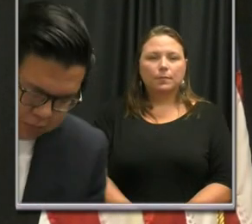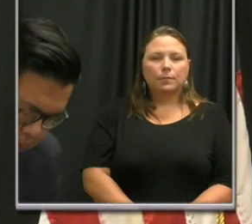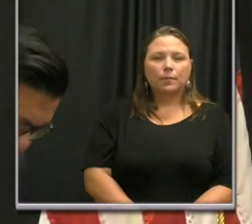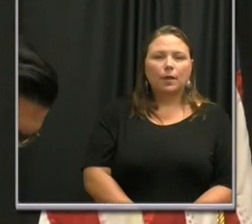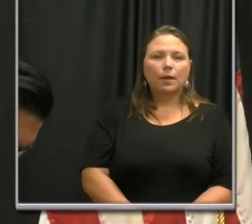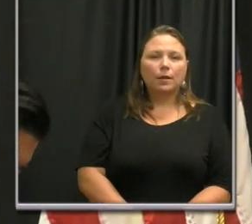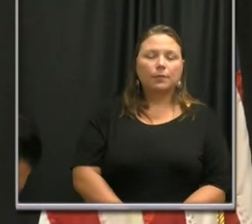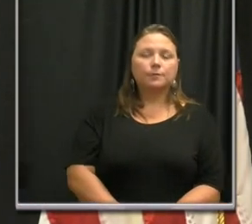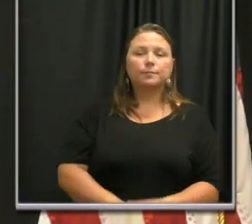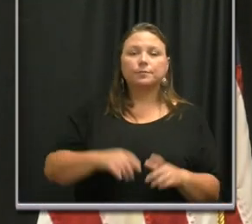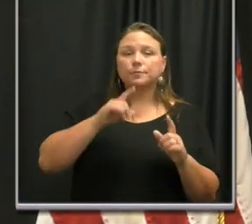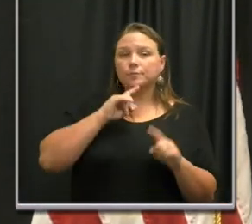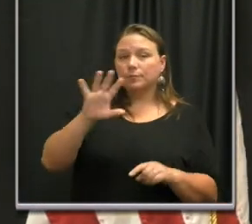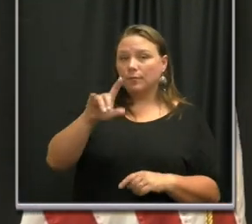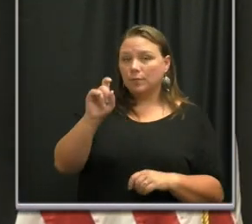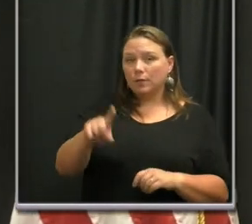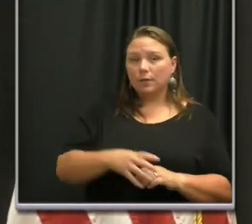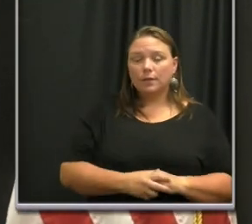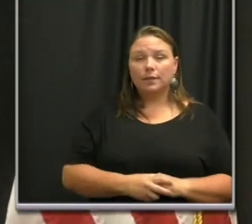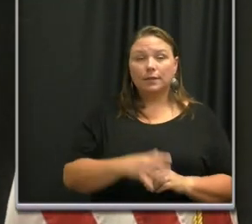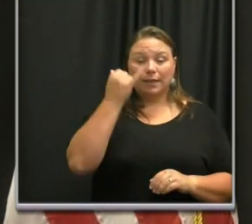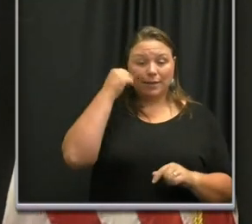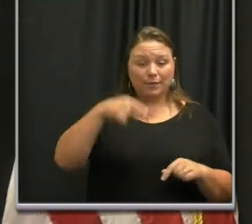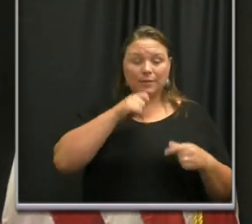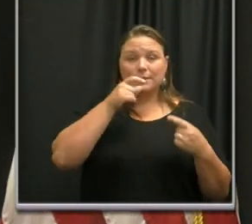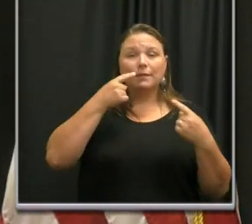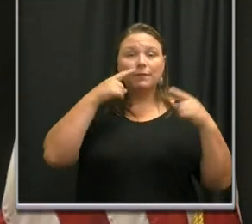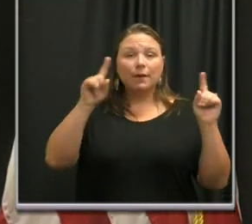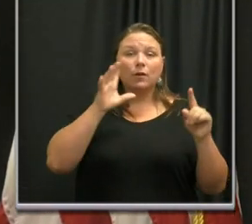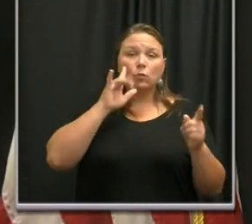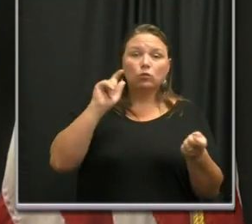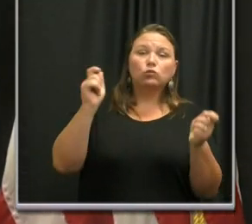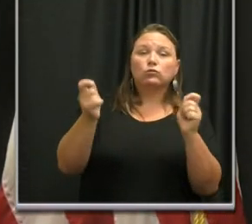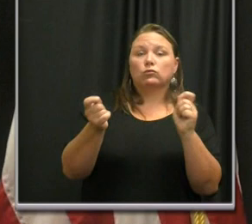In answer to your question, if this is not effective, we will keep trying.